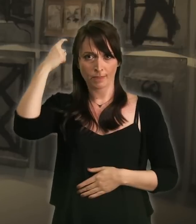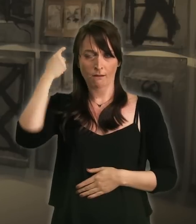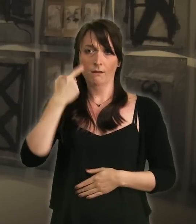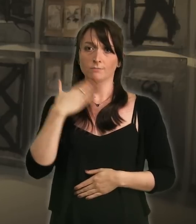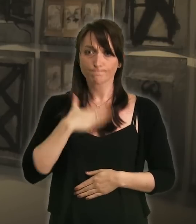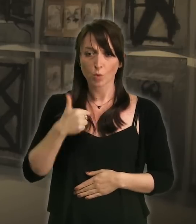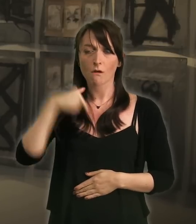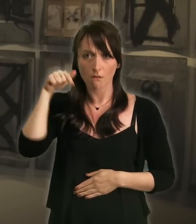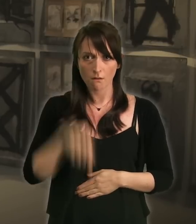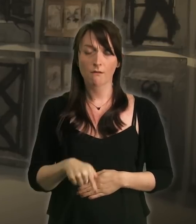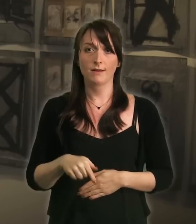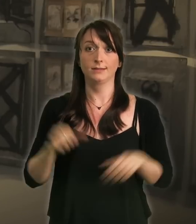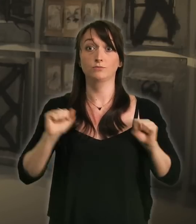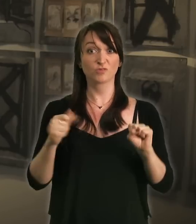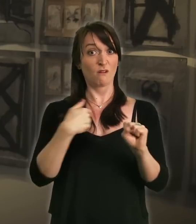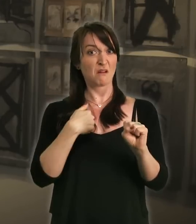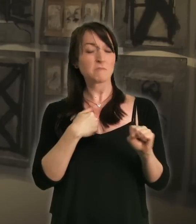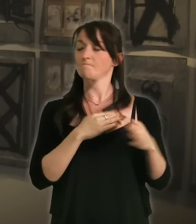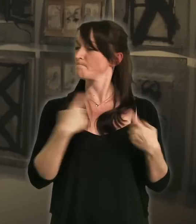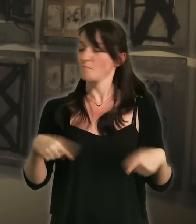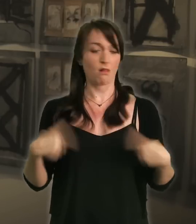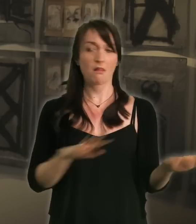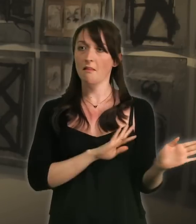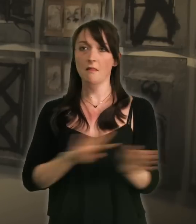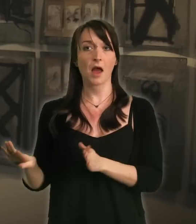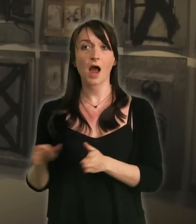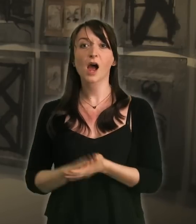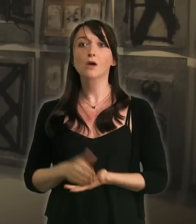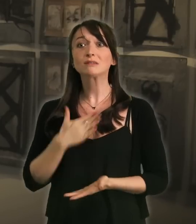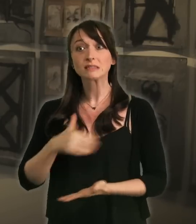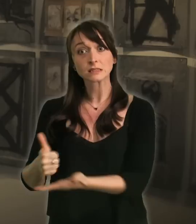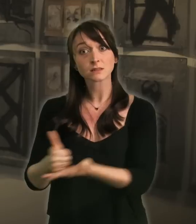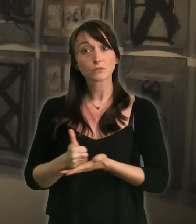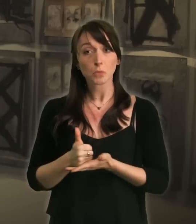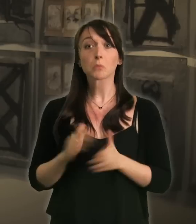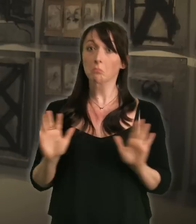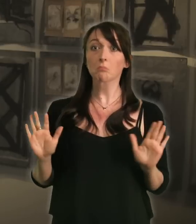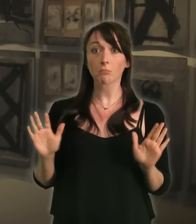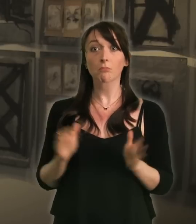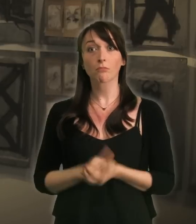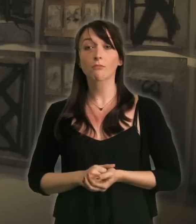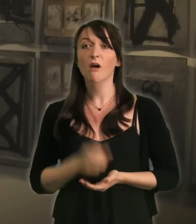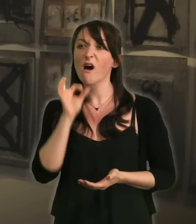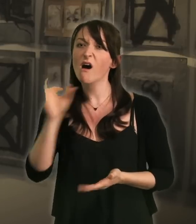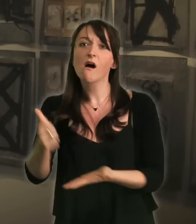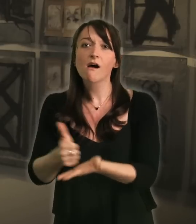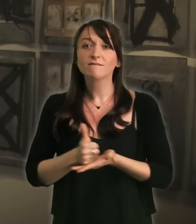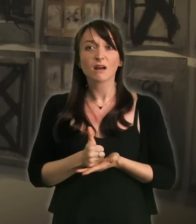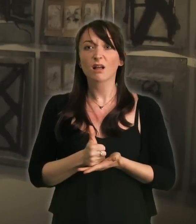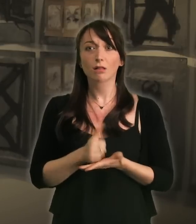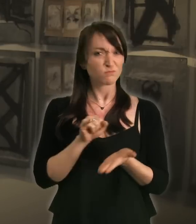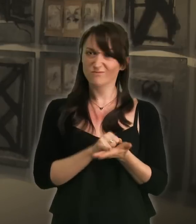want to do and I'm not going to let anyone kind of get in the way of that and if I need support then so be it because there's nothing wrong with getting support